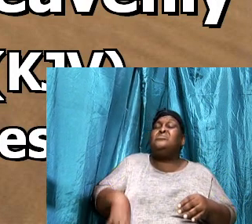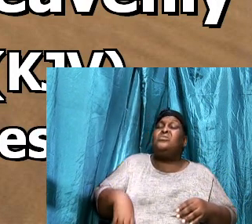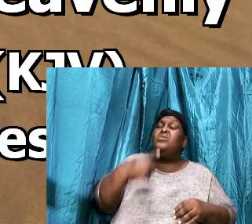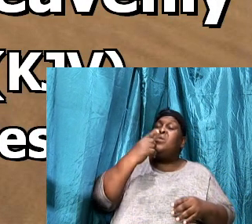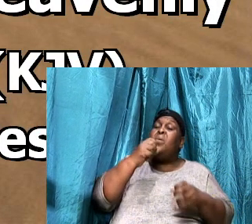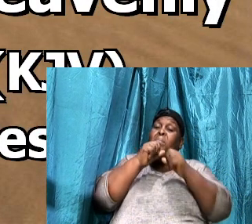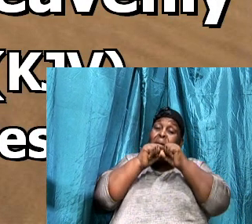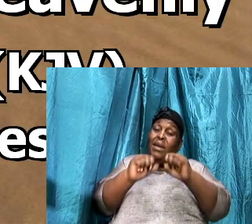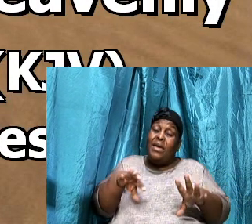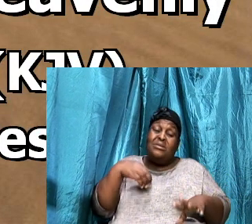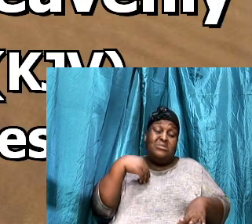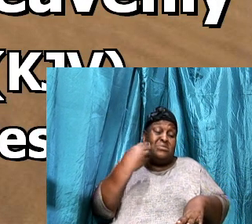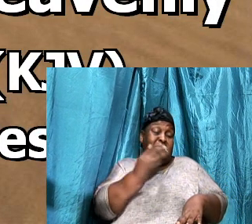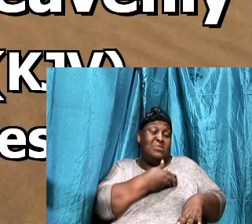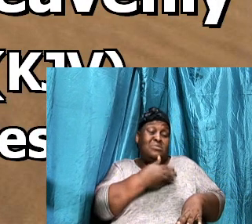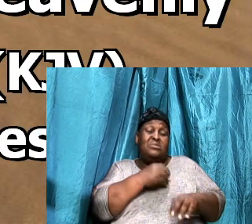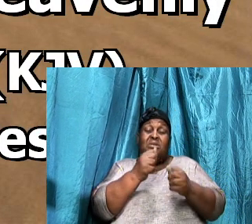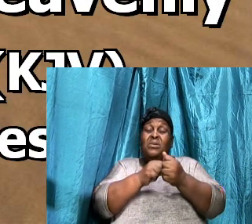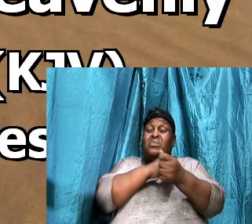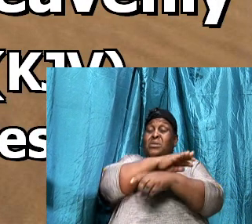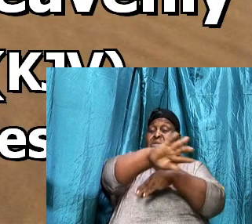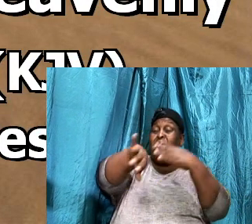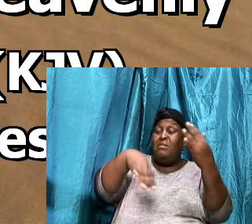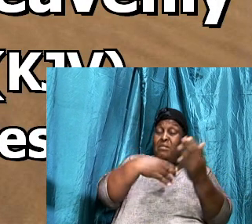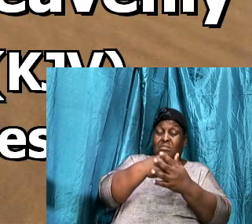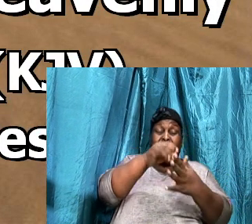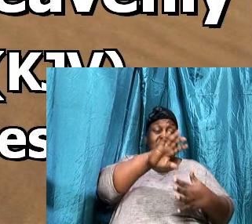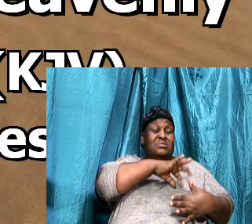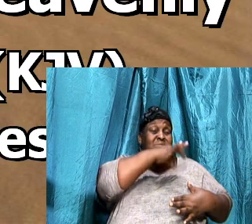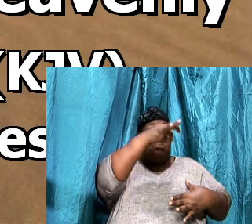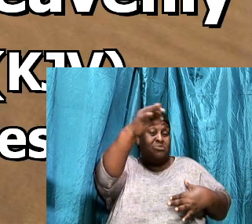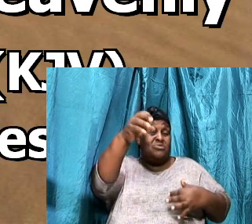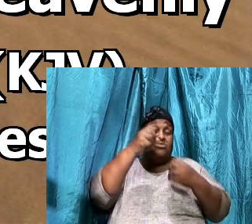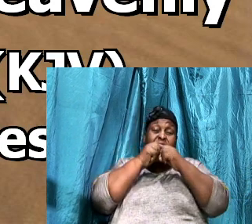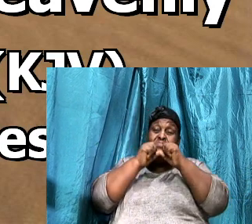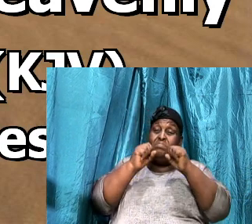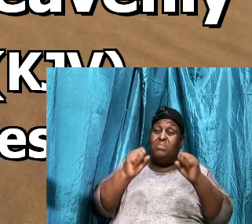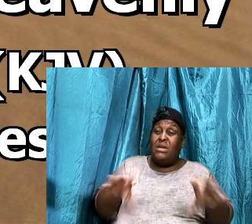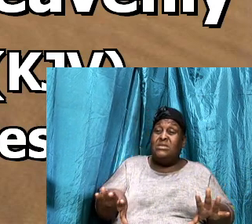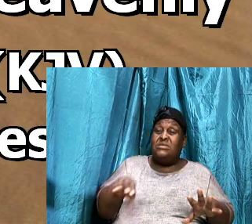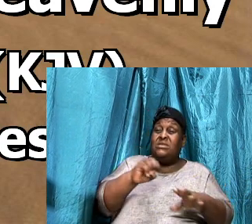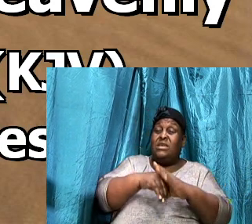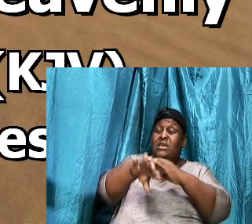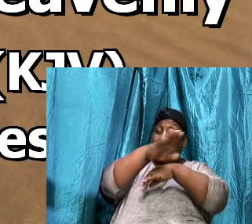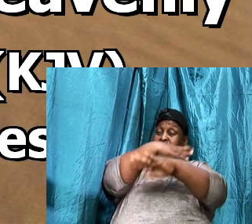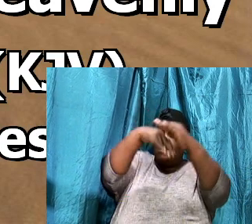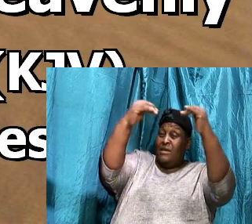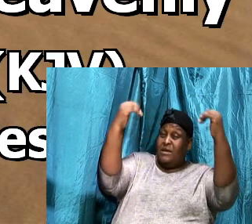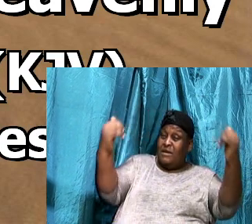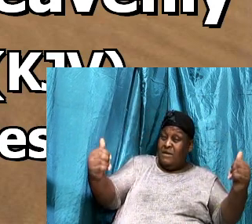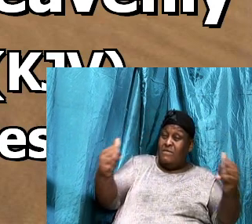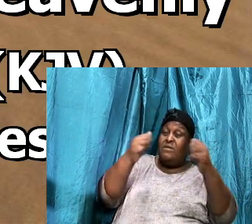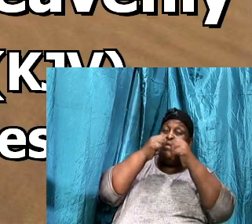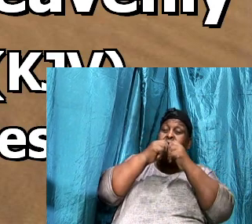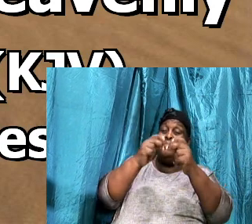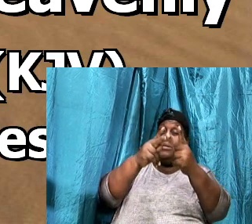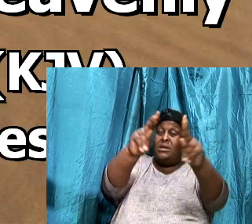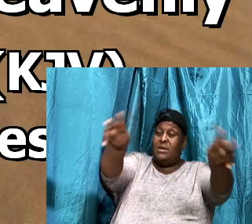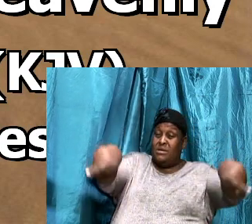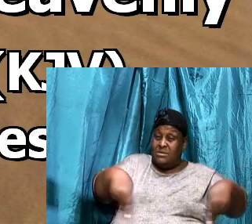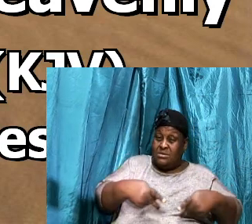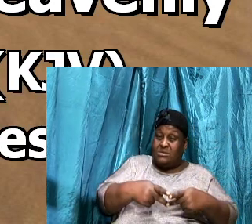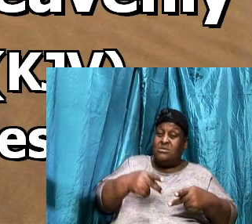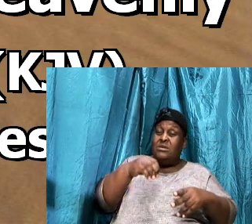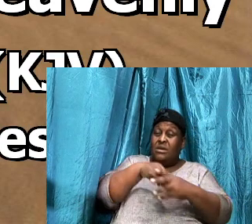With all, With Spiritual blessings, In heavenly places, In Christ.